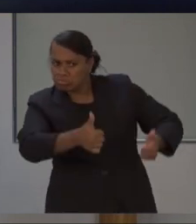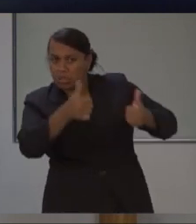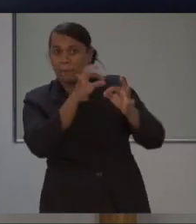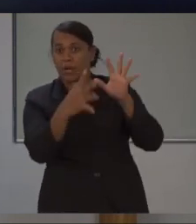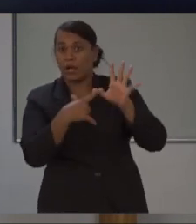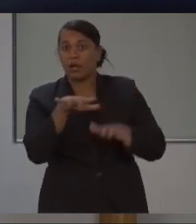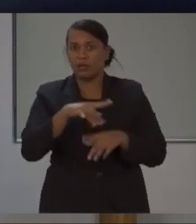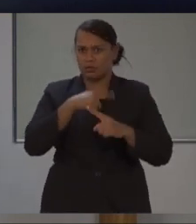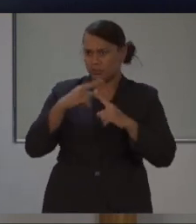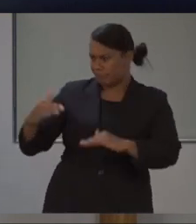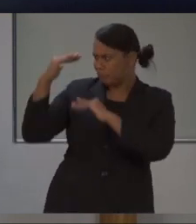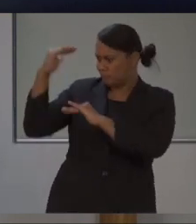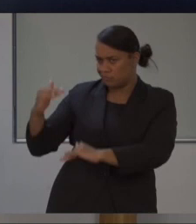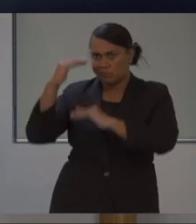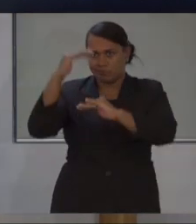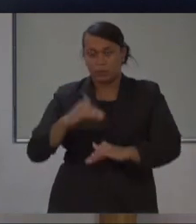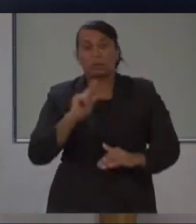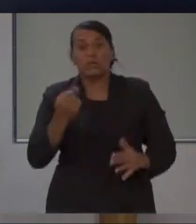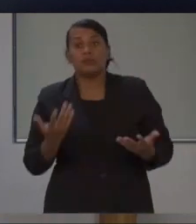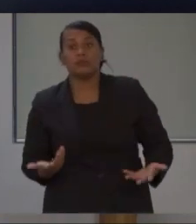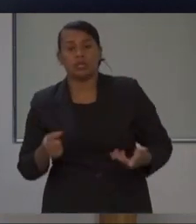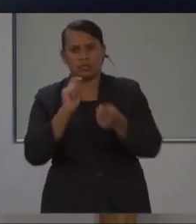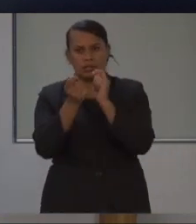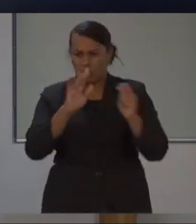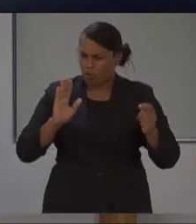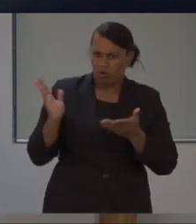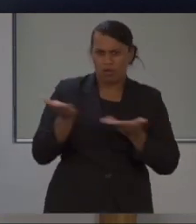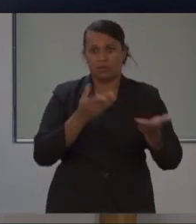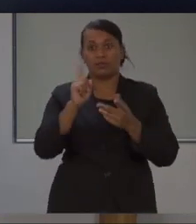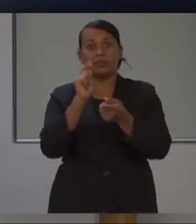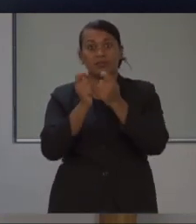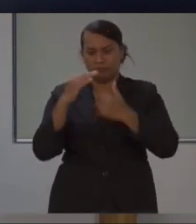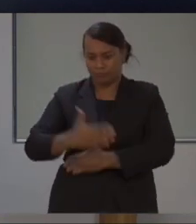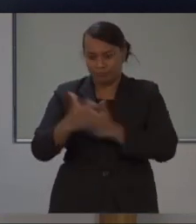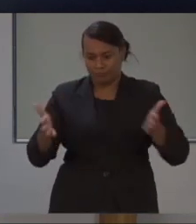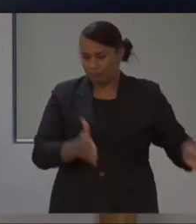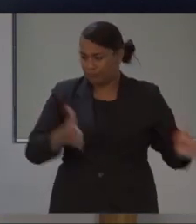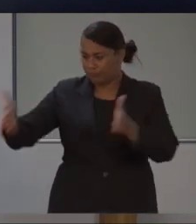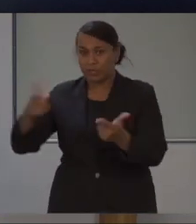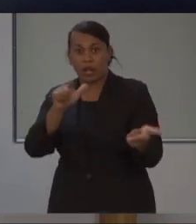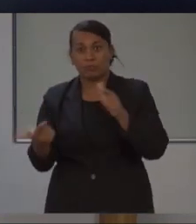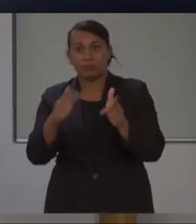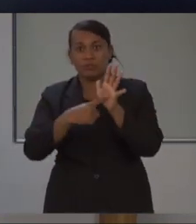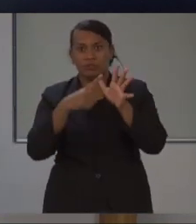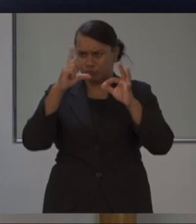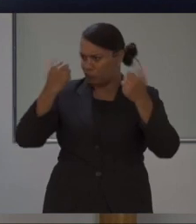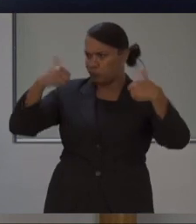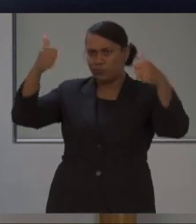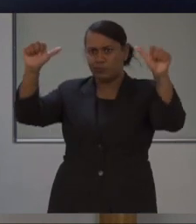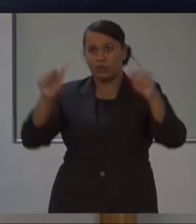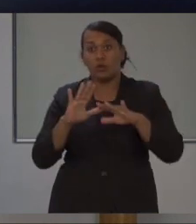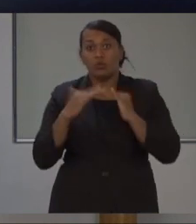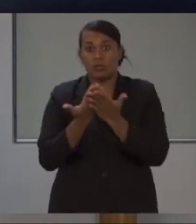thousands of COVID-19 tests, a step critical to boosting confidence in the success of our containment